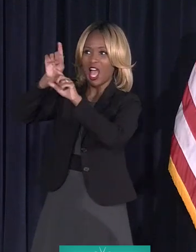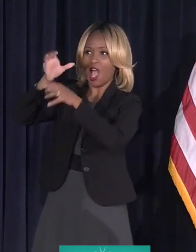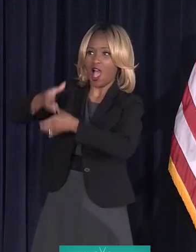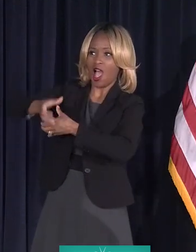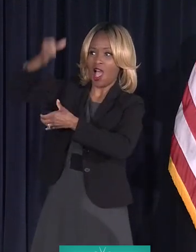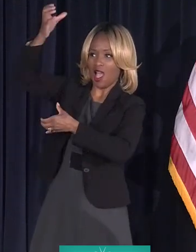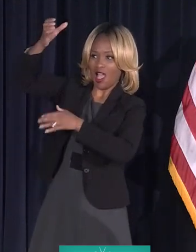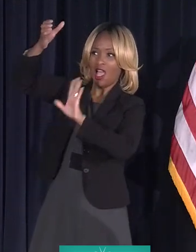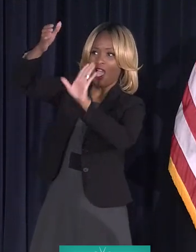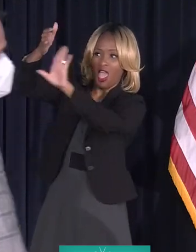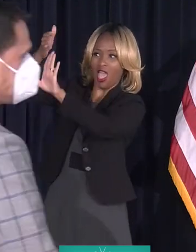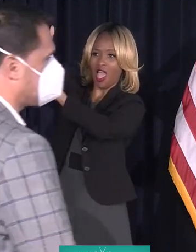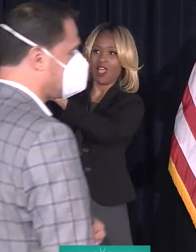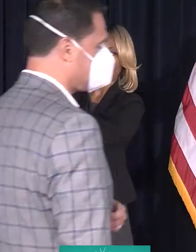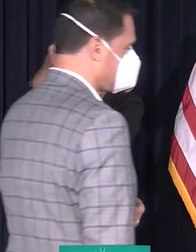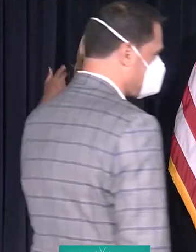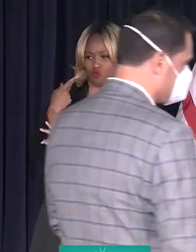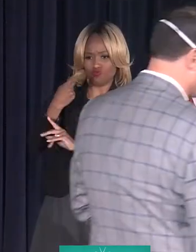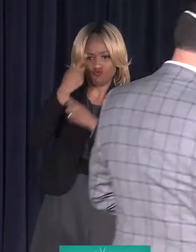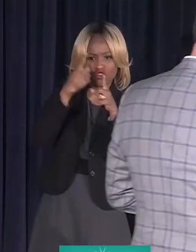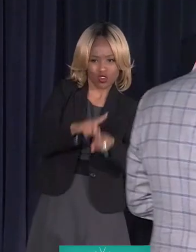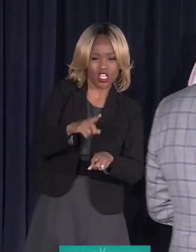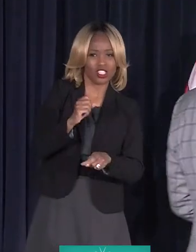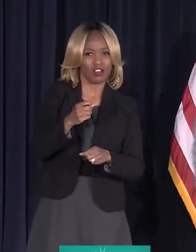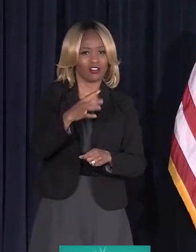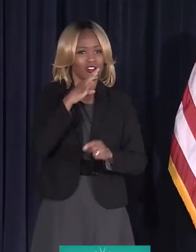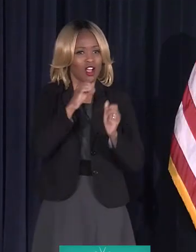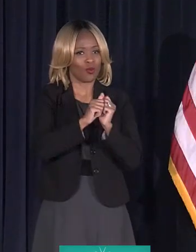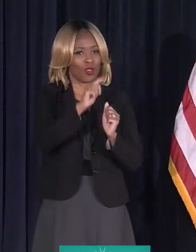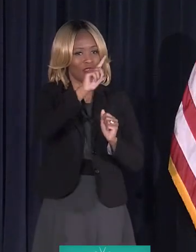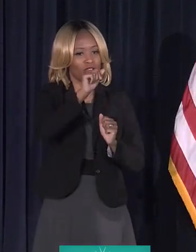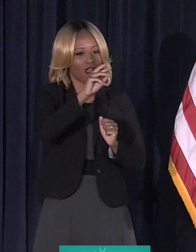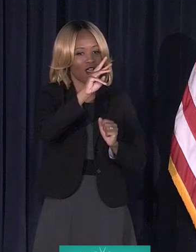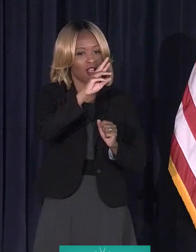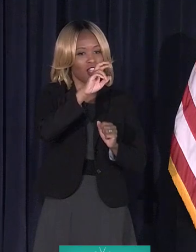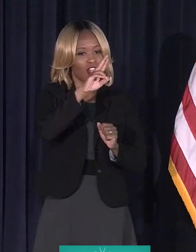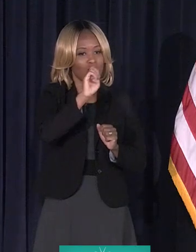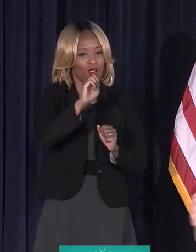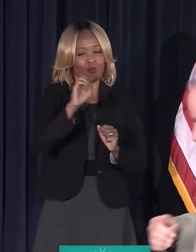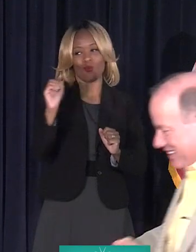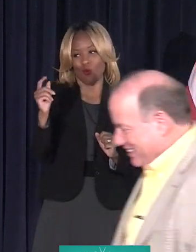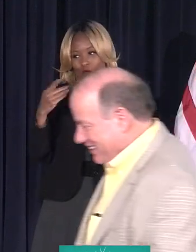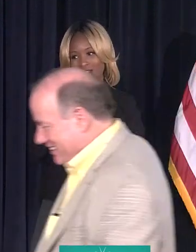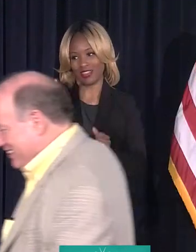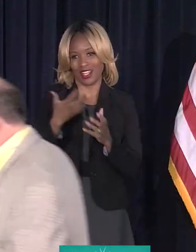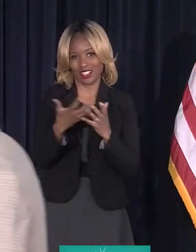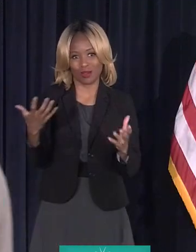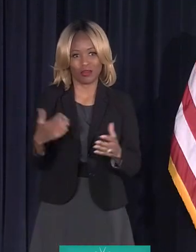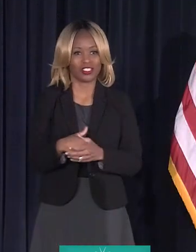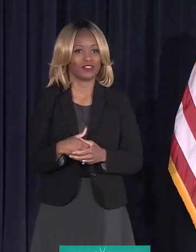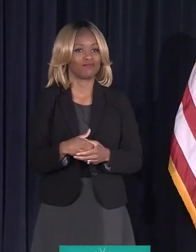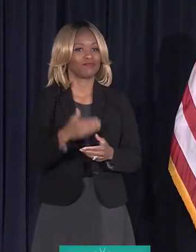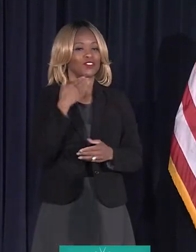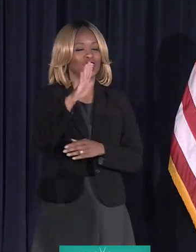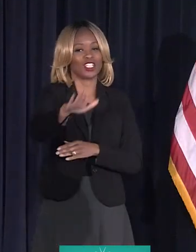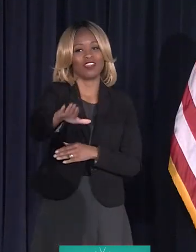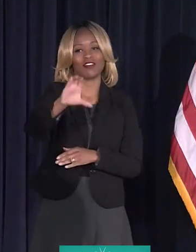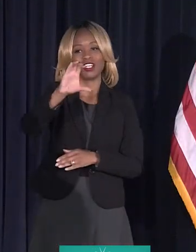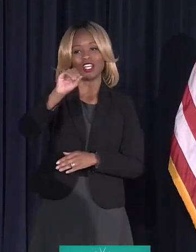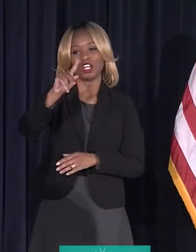you and I are together on this. I'm going let you talk to Lawrence. Okay. Thanks so much. Good evening, Cookie.